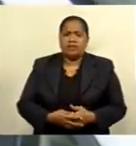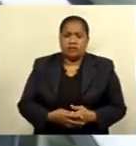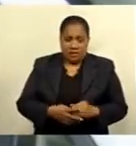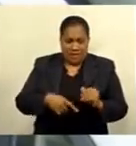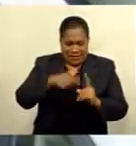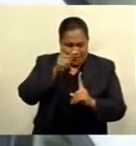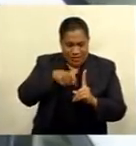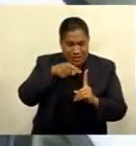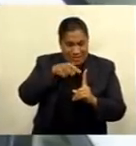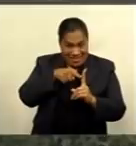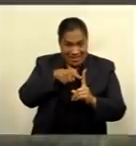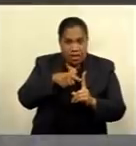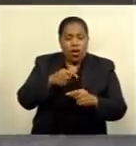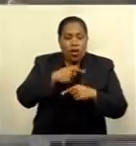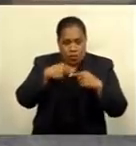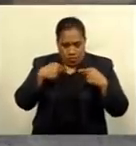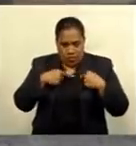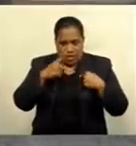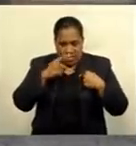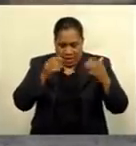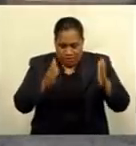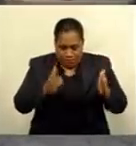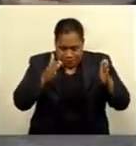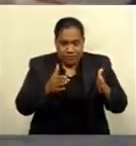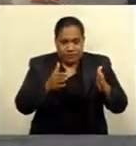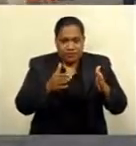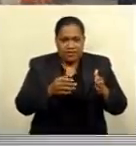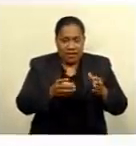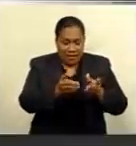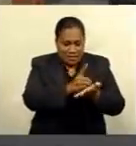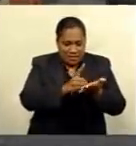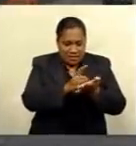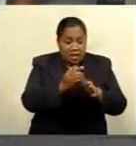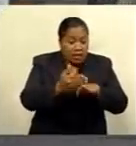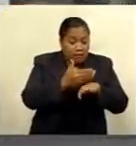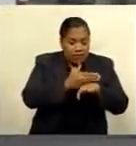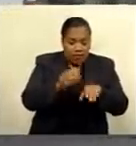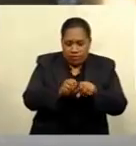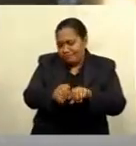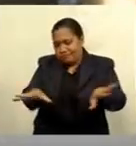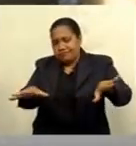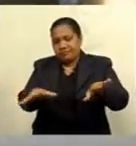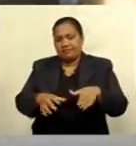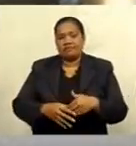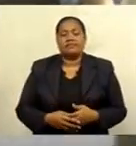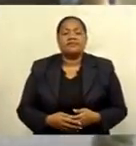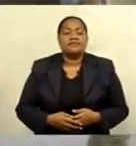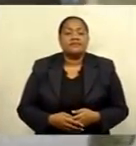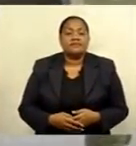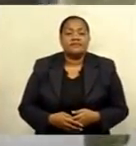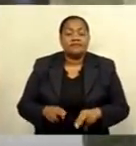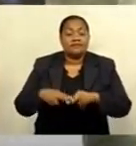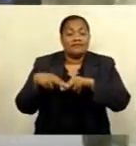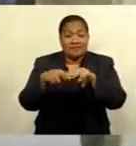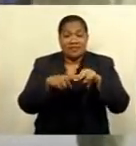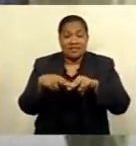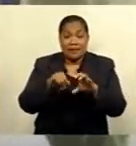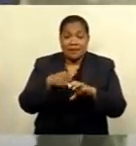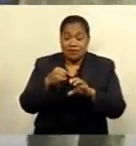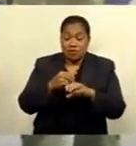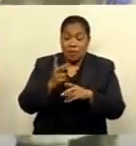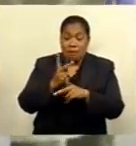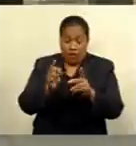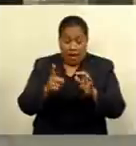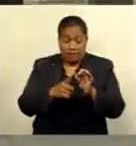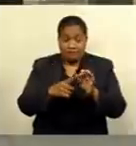there's a greater chance that we can contain the disease before it gets to those who are vulnerable to severe disease. The Fiji Medicinal Products Board chair